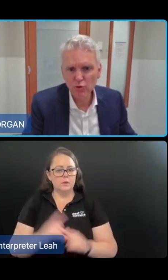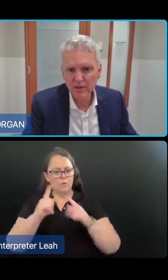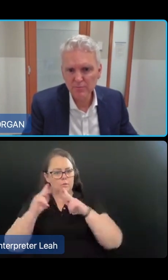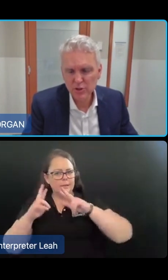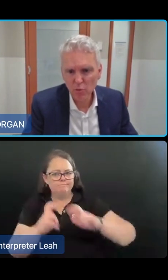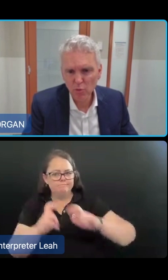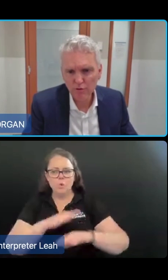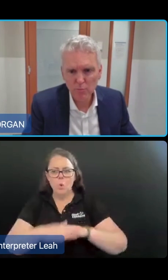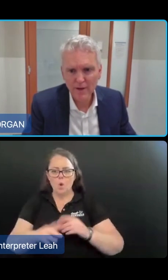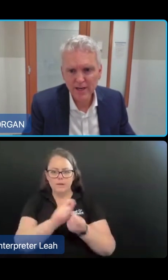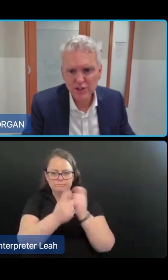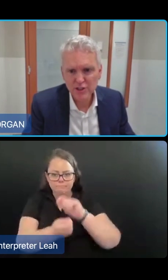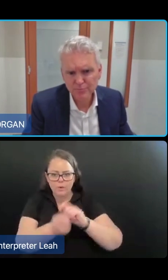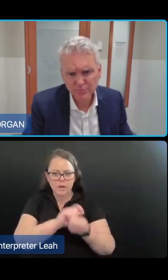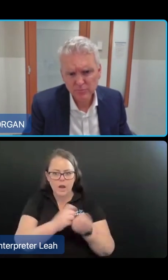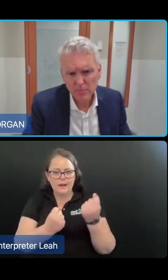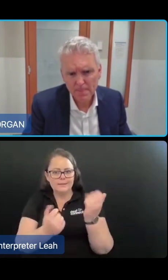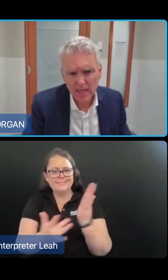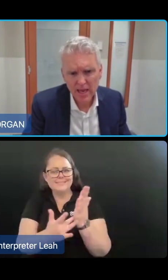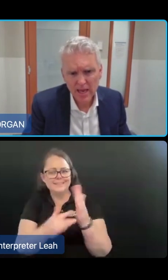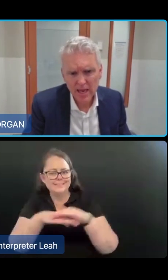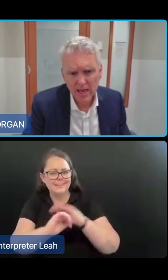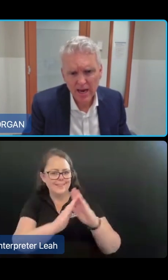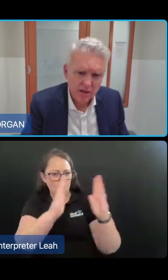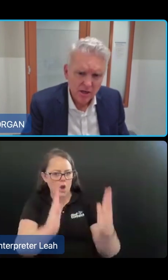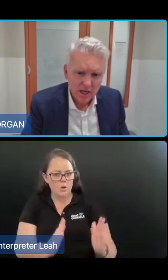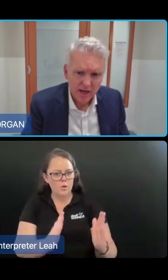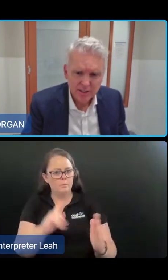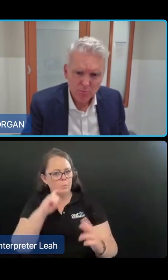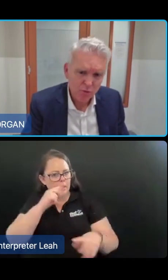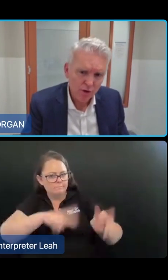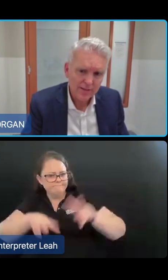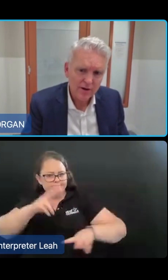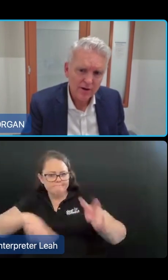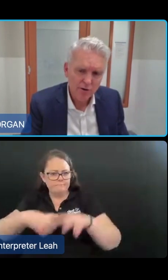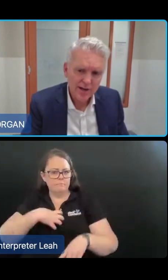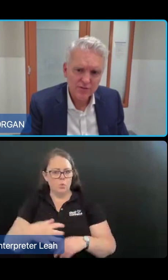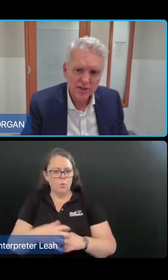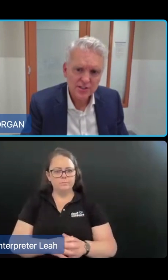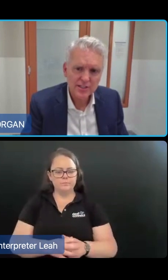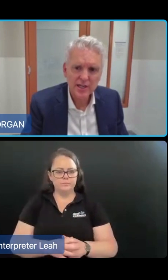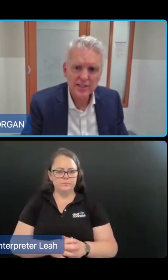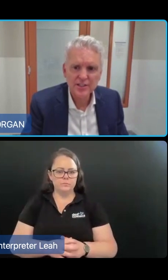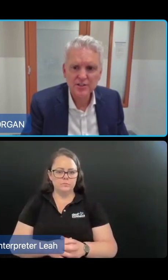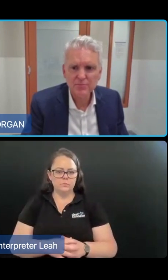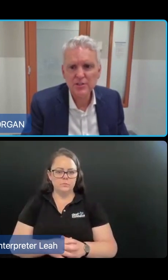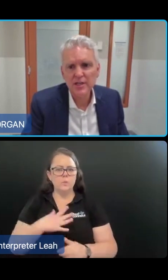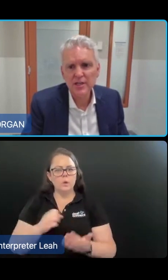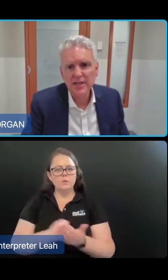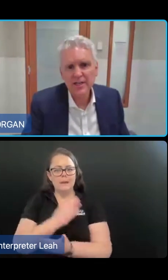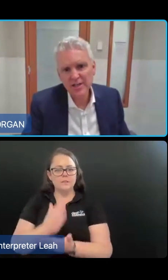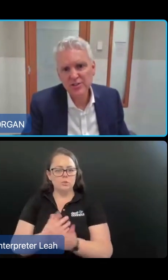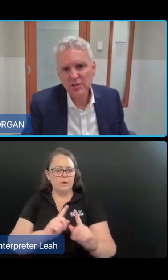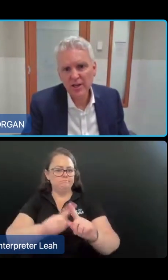new scheme will be smaller and more manageable. And I guess more broadly, there are a range of ICT systems